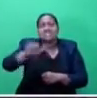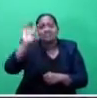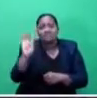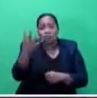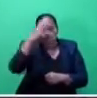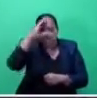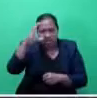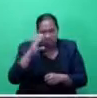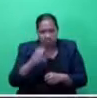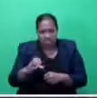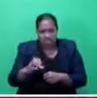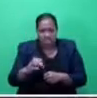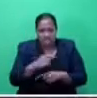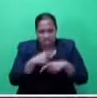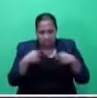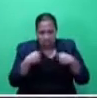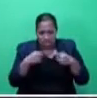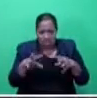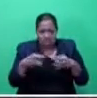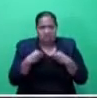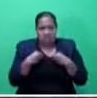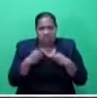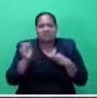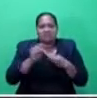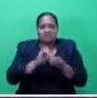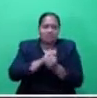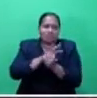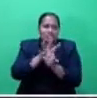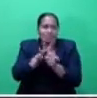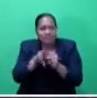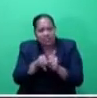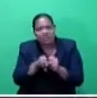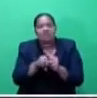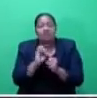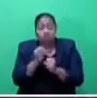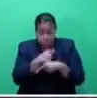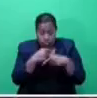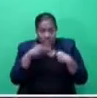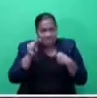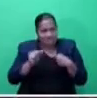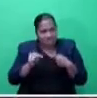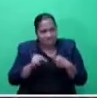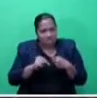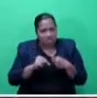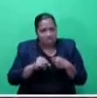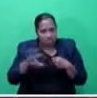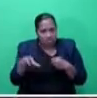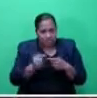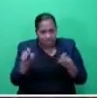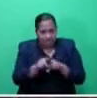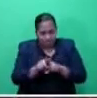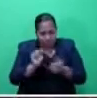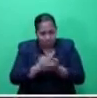Mr. Speaker, sir, levels of action. We need to take proportionate response. Let me again mention that the Ministry